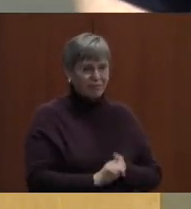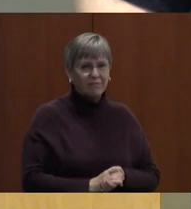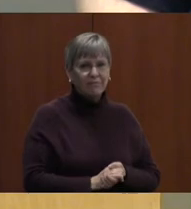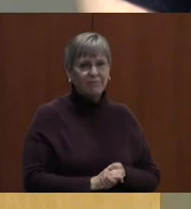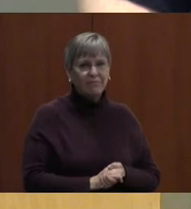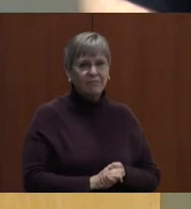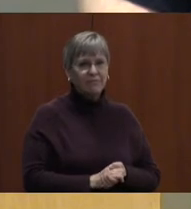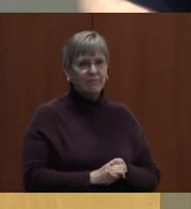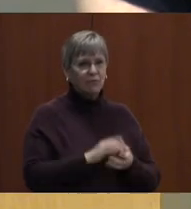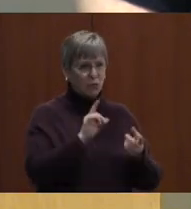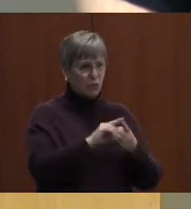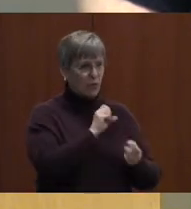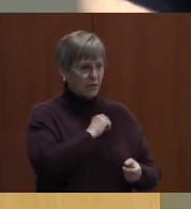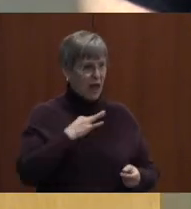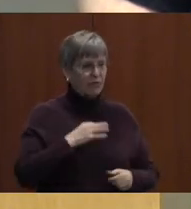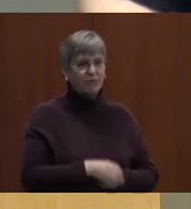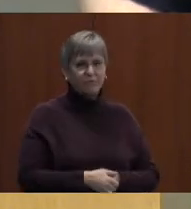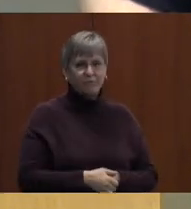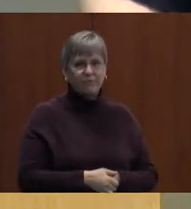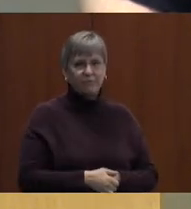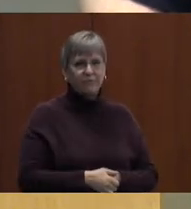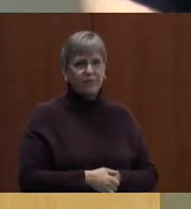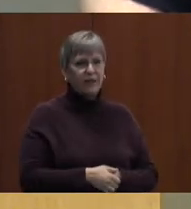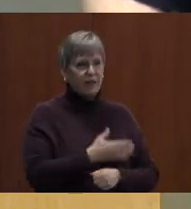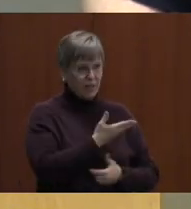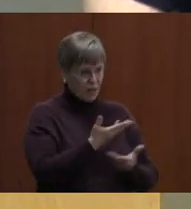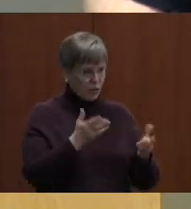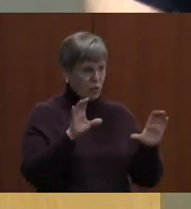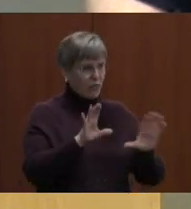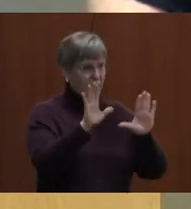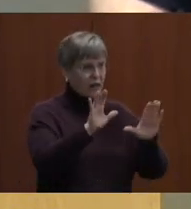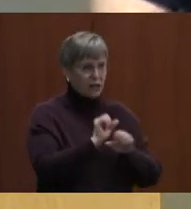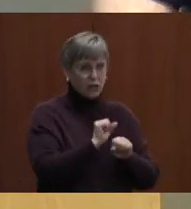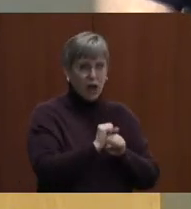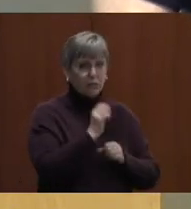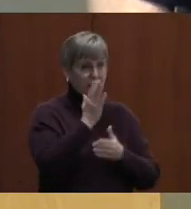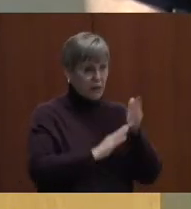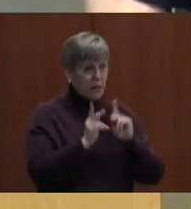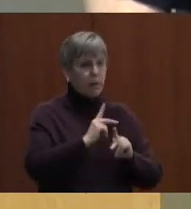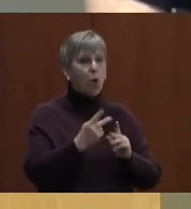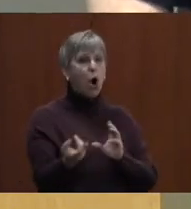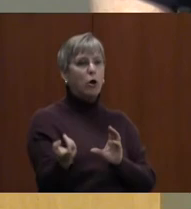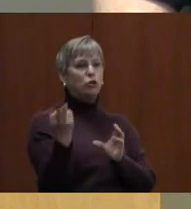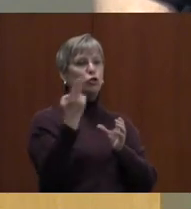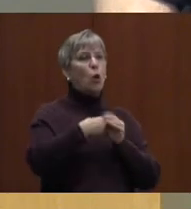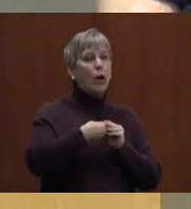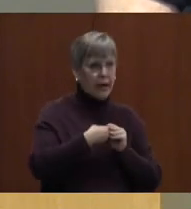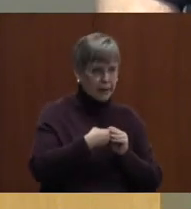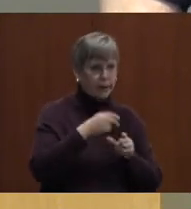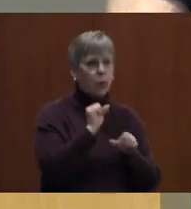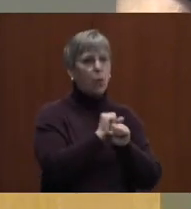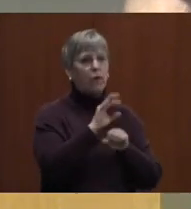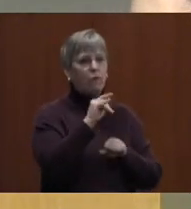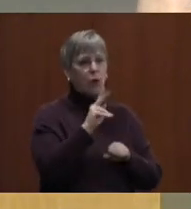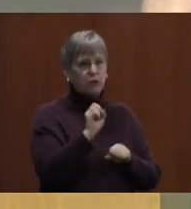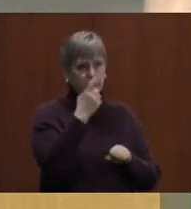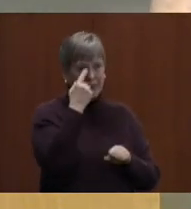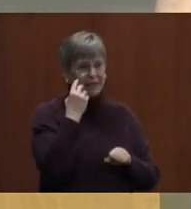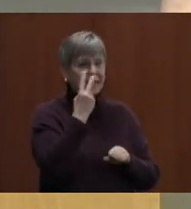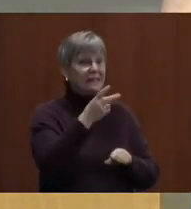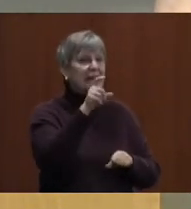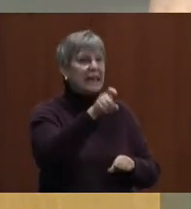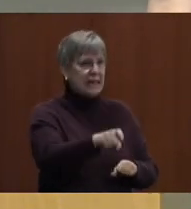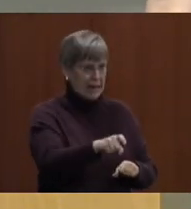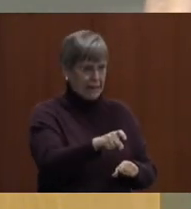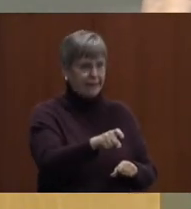staff do fantastic jobs. And I think some people are coming back into the workforce because they feel a need to contribute,